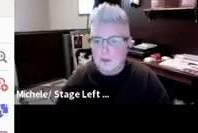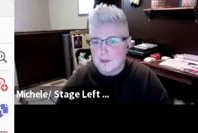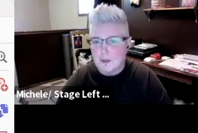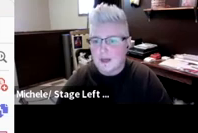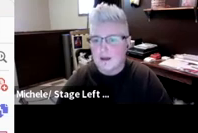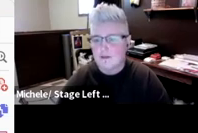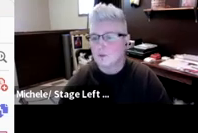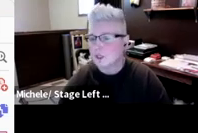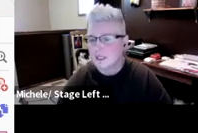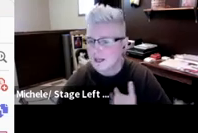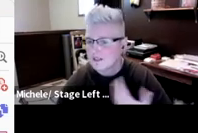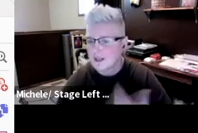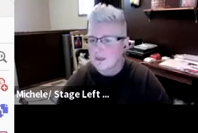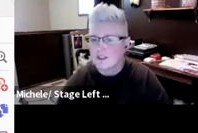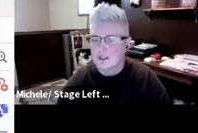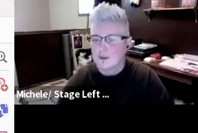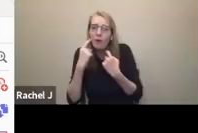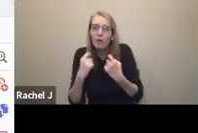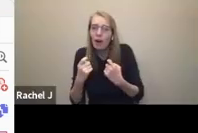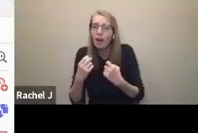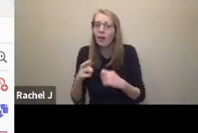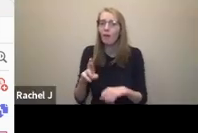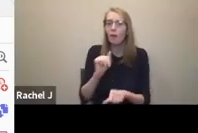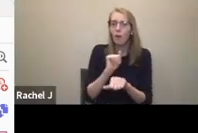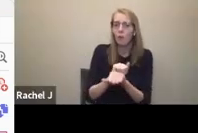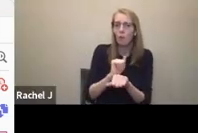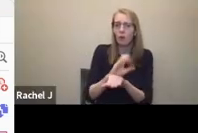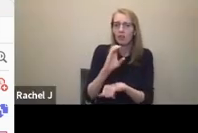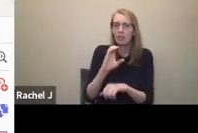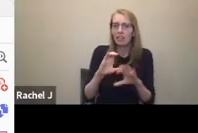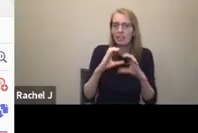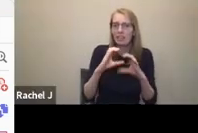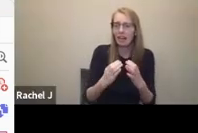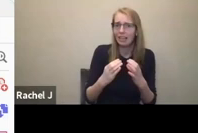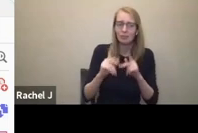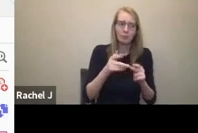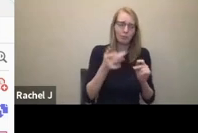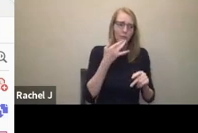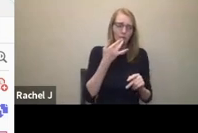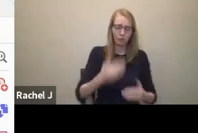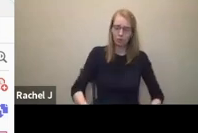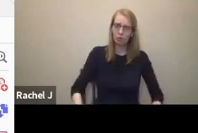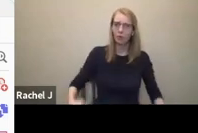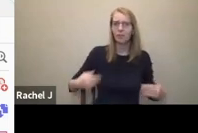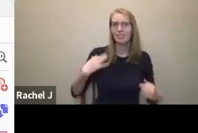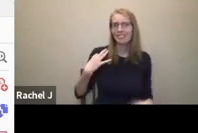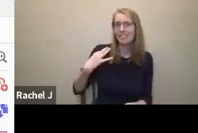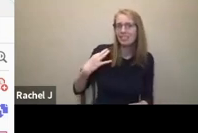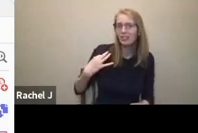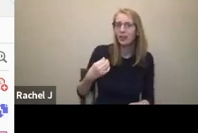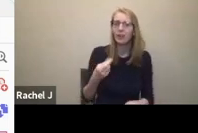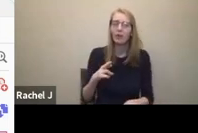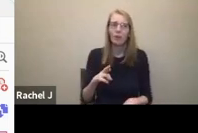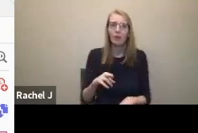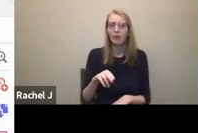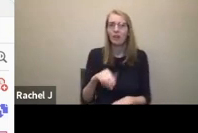to be grumpy about that, the working class, like I mentioned, you know, people who like to be in shorts and t shirts, the gender diverse, those of us who don't fit into society,